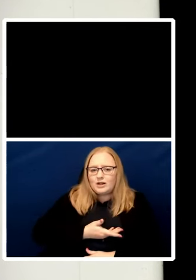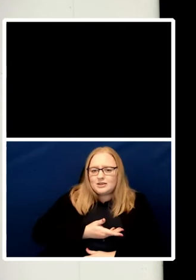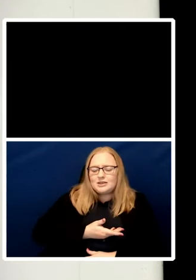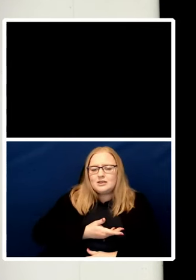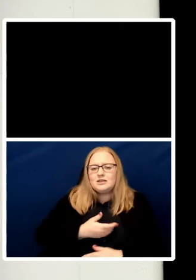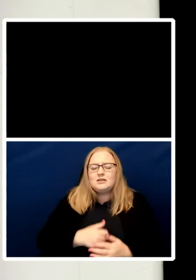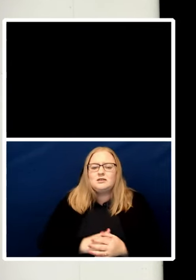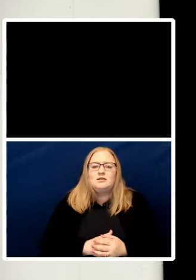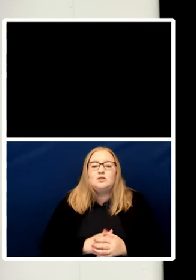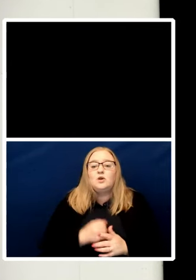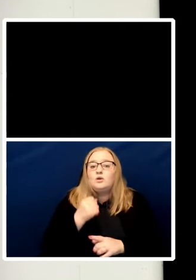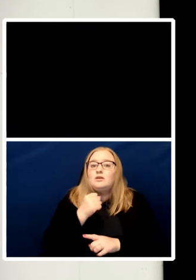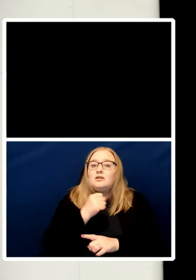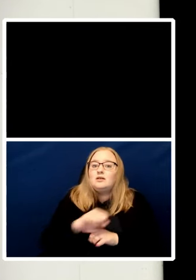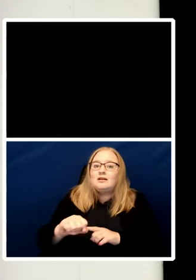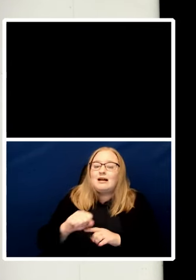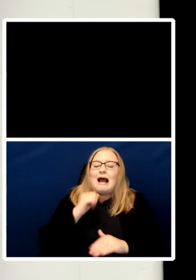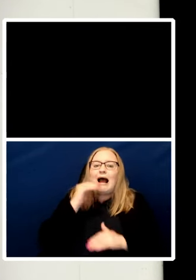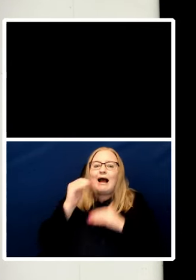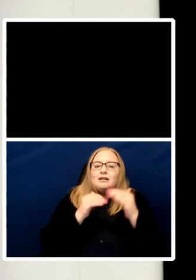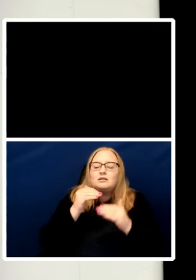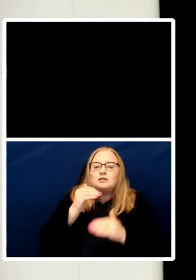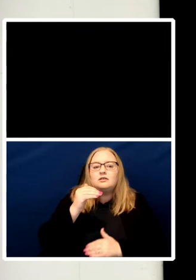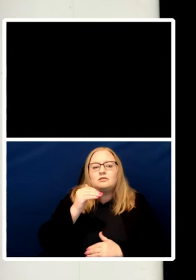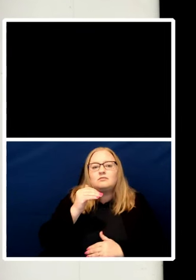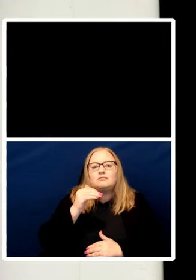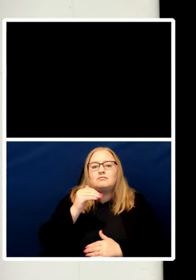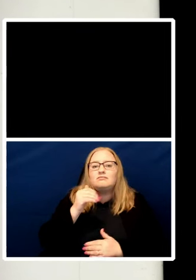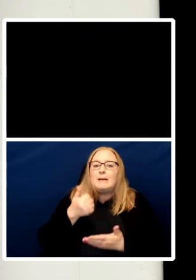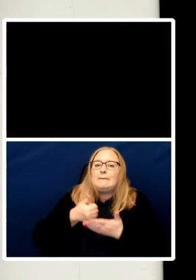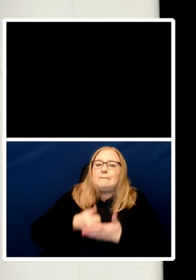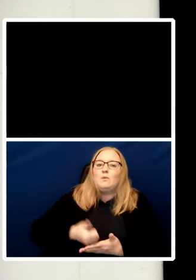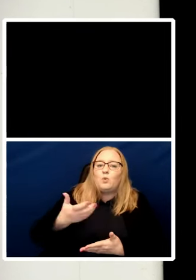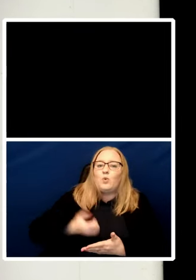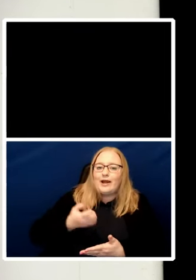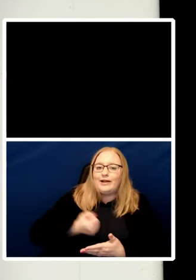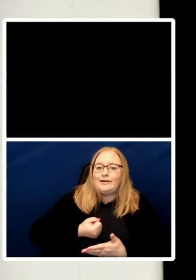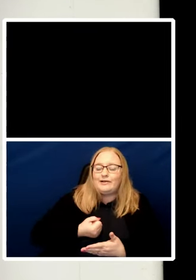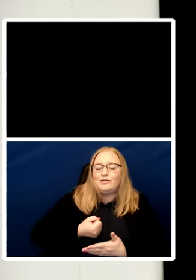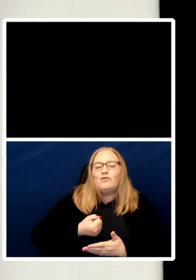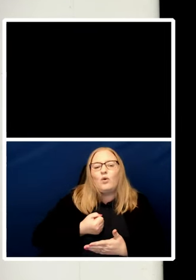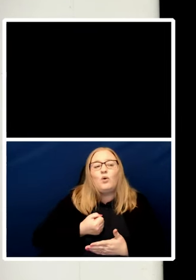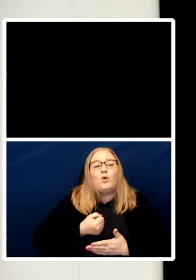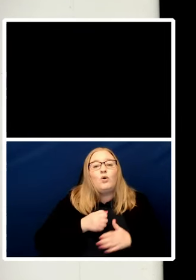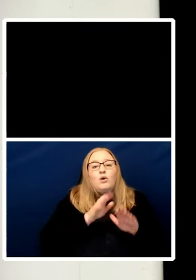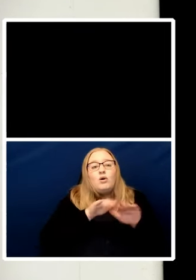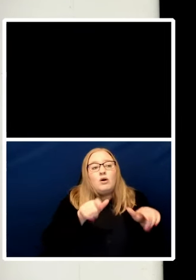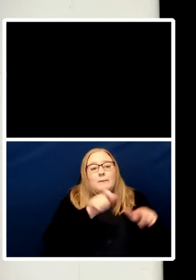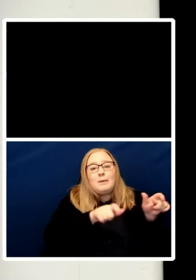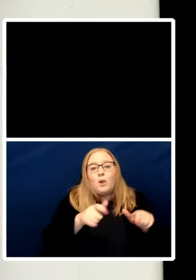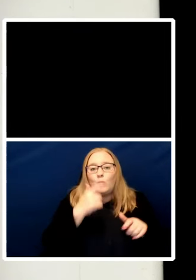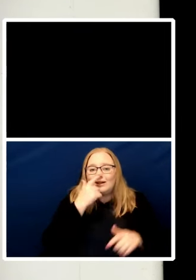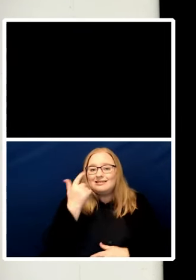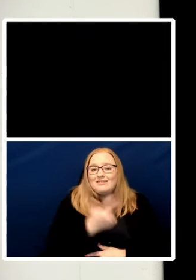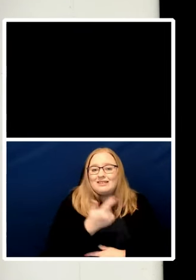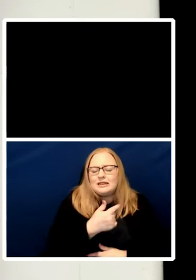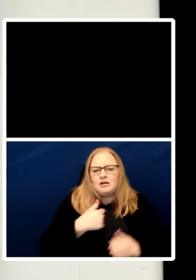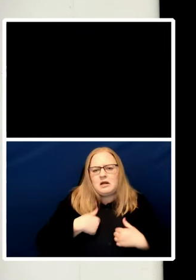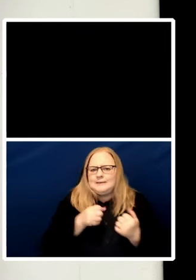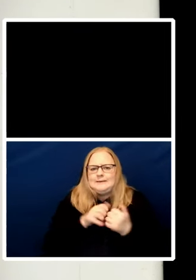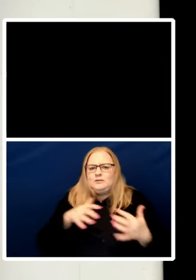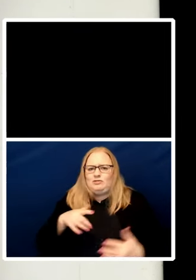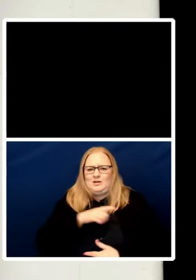17-year-olds sits in the first category. I disagree with it. but not to allow these guarantees to some of them